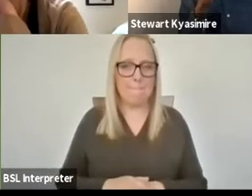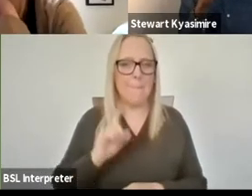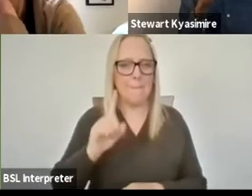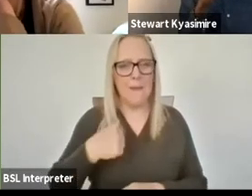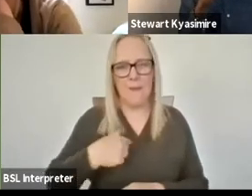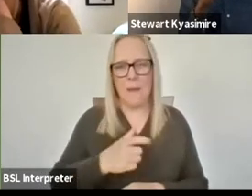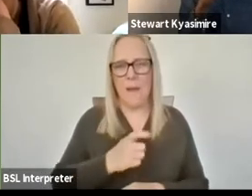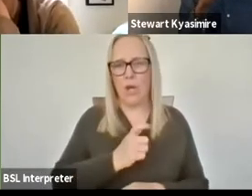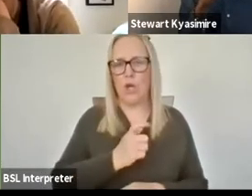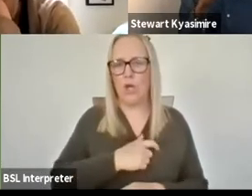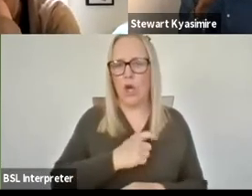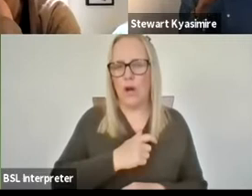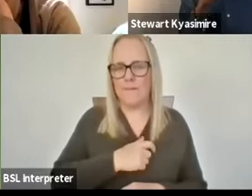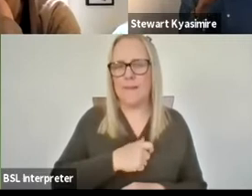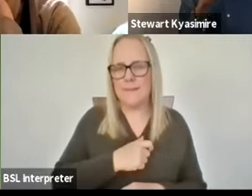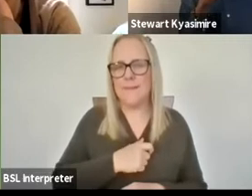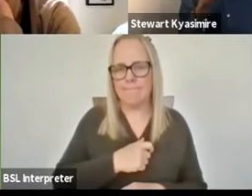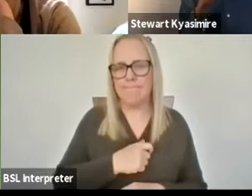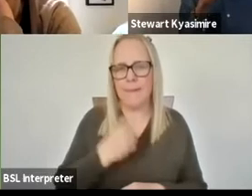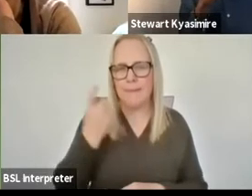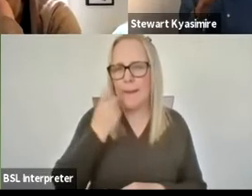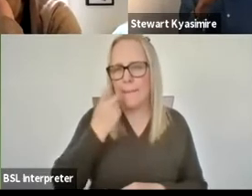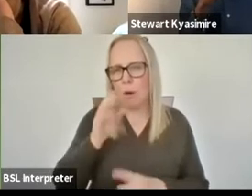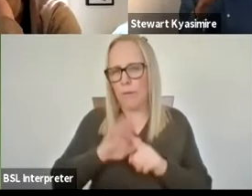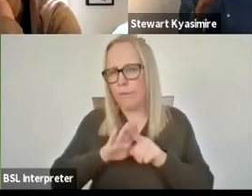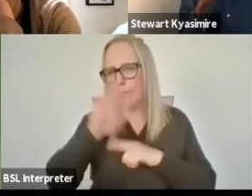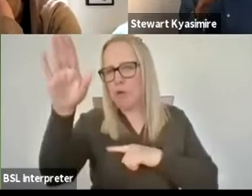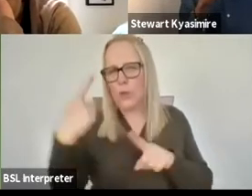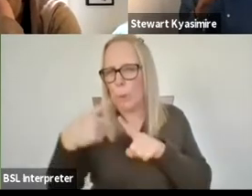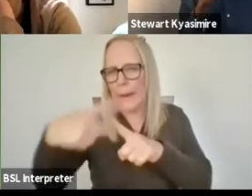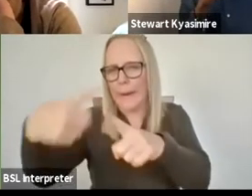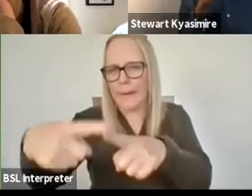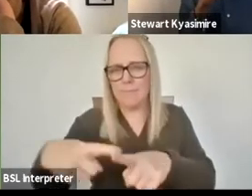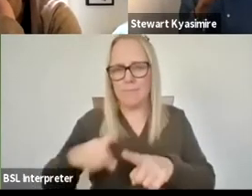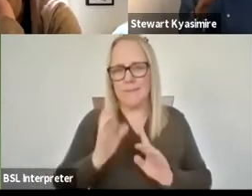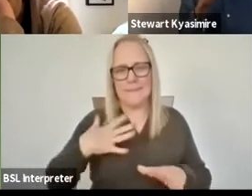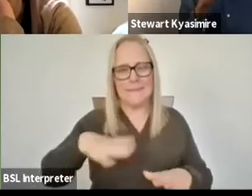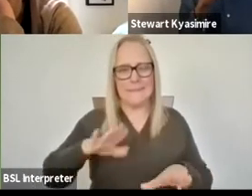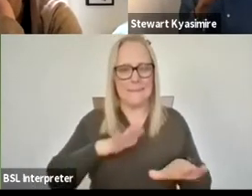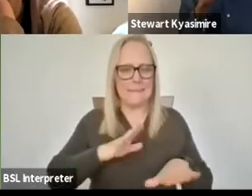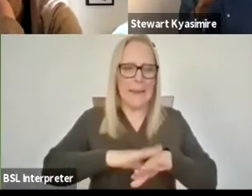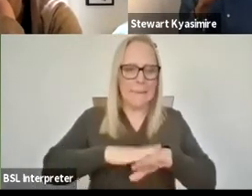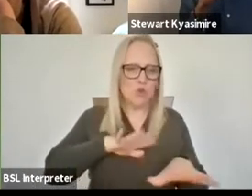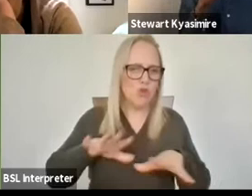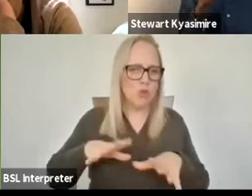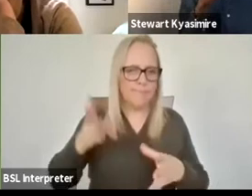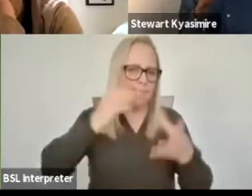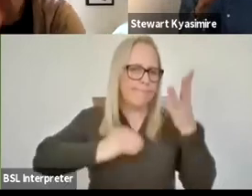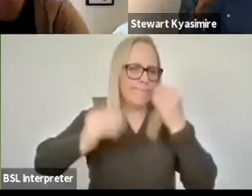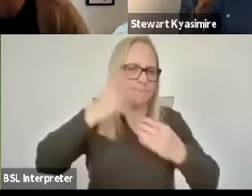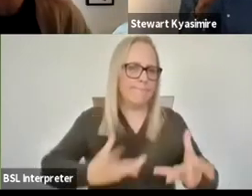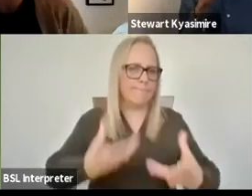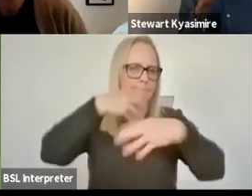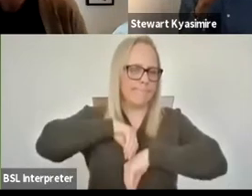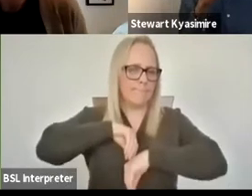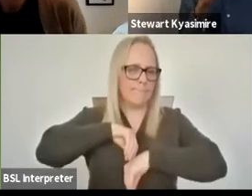thinking that one can kind of too quickly assimilate everything that's happened you know it's only i mean we feel like we've been in this kind of state for forever